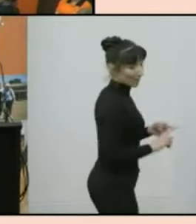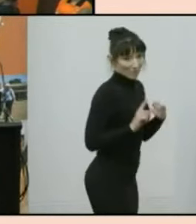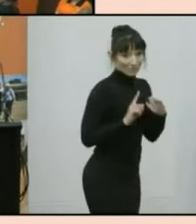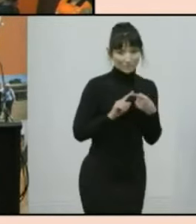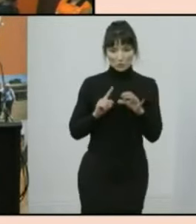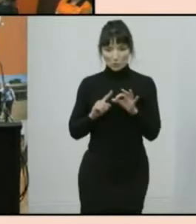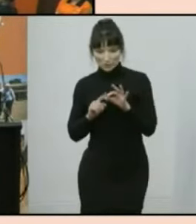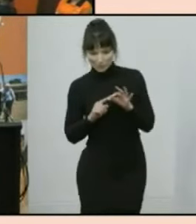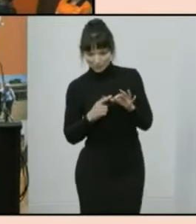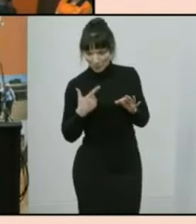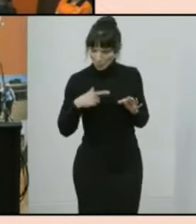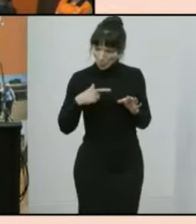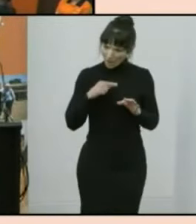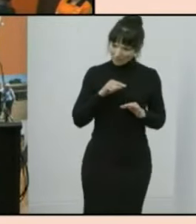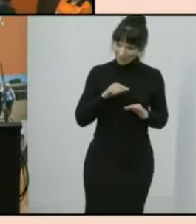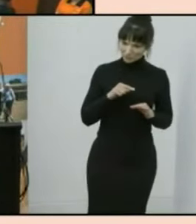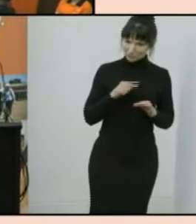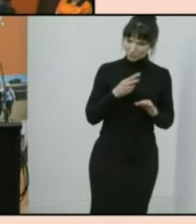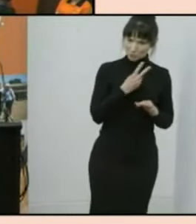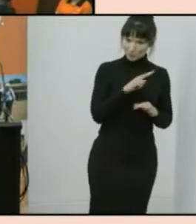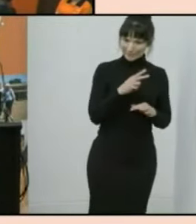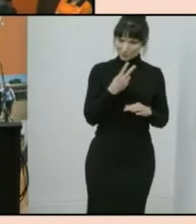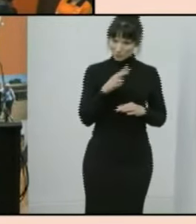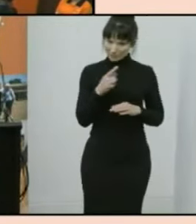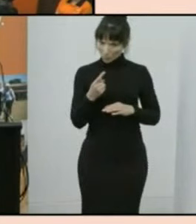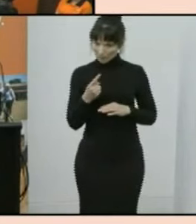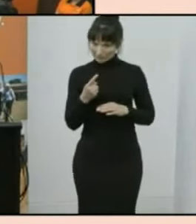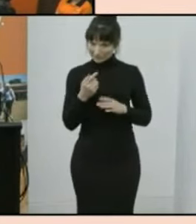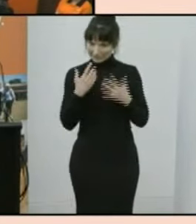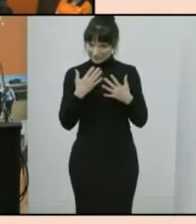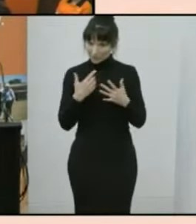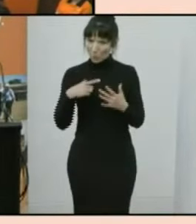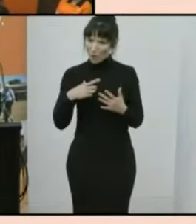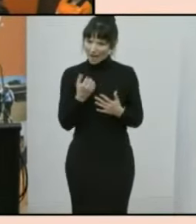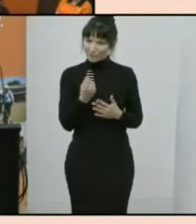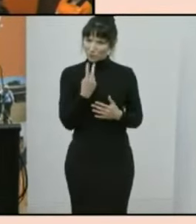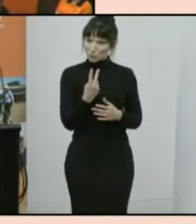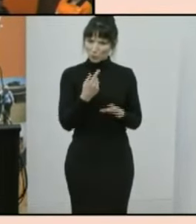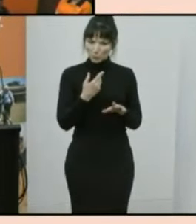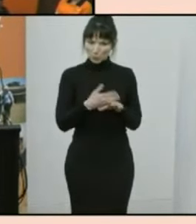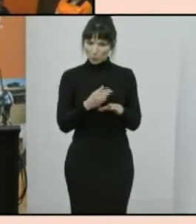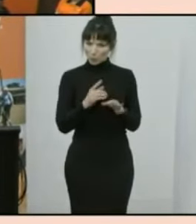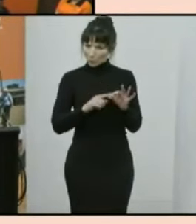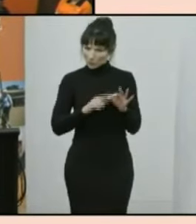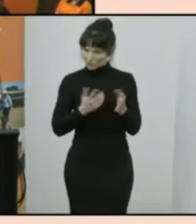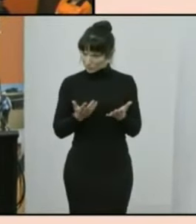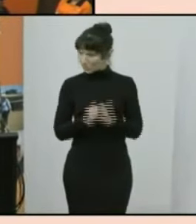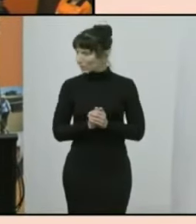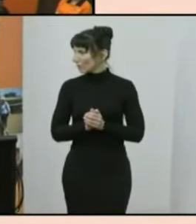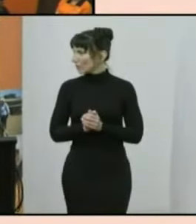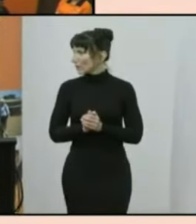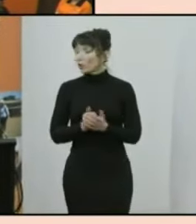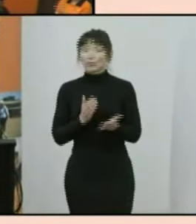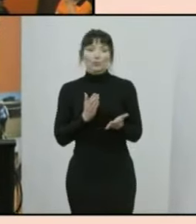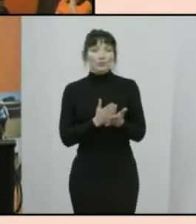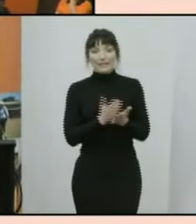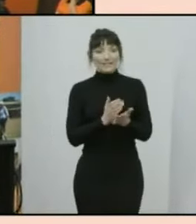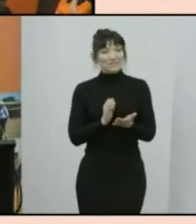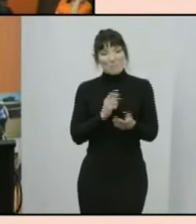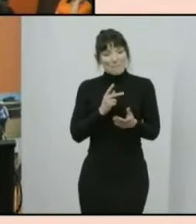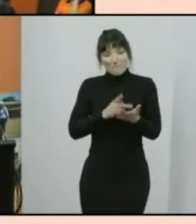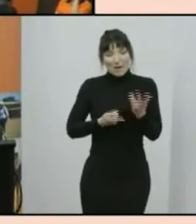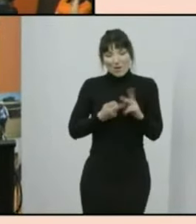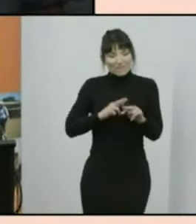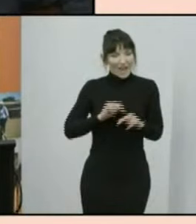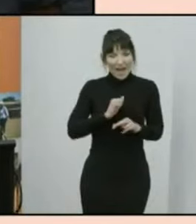did the 2021 census add two new questions well ultimately it's part of our democratic process